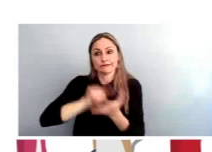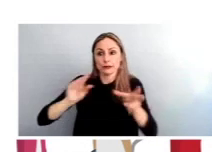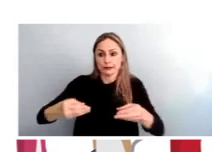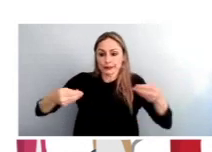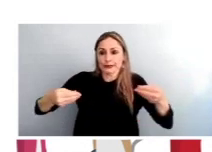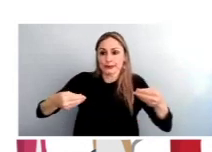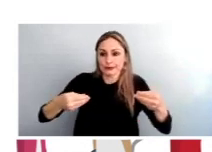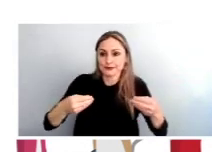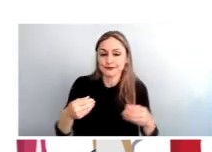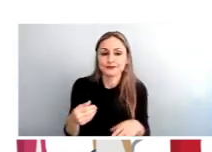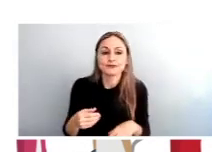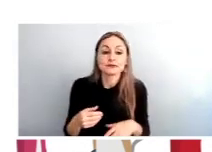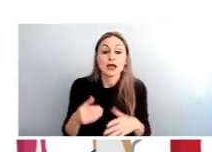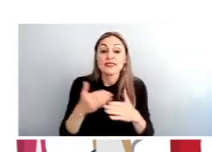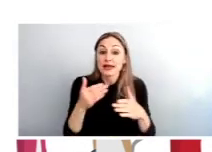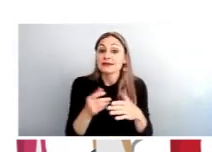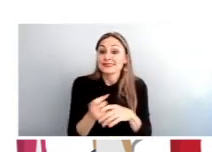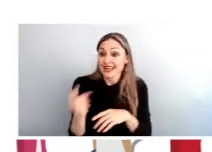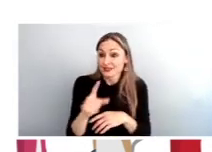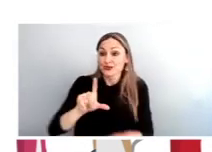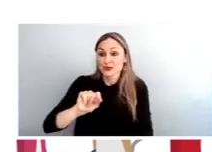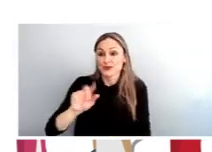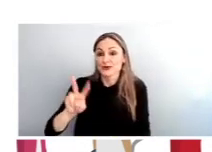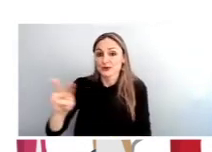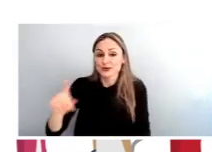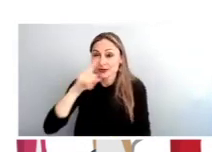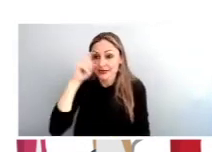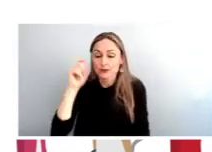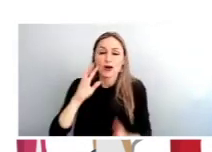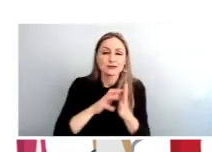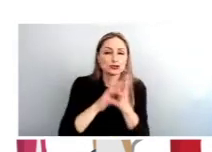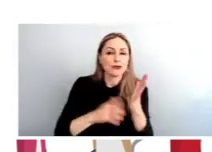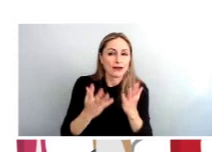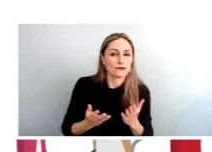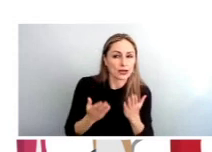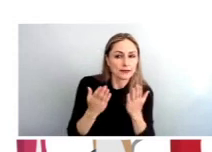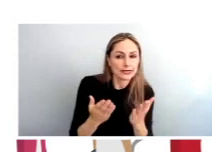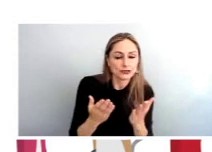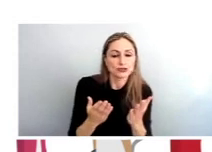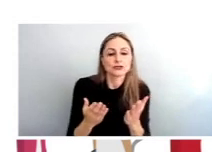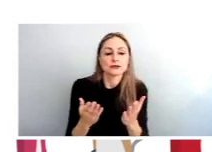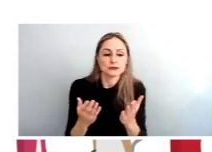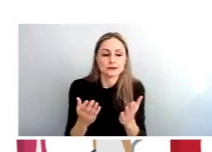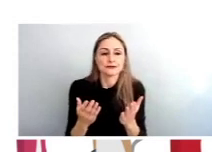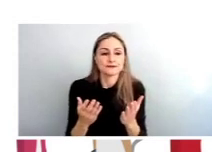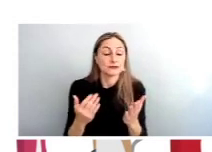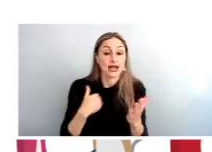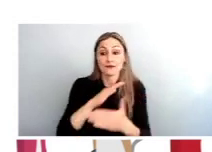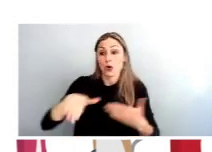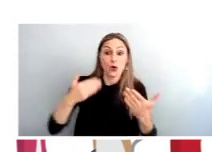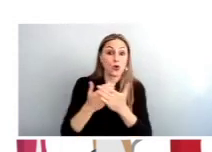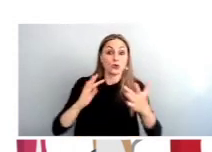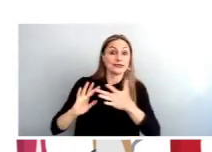into the summer of next year we'll have draft recommendations that again we're gonna you know have a whole network of options and